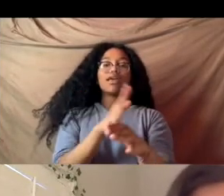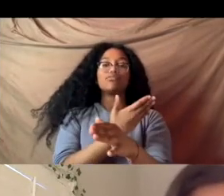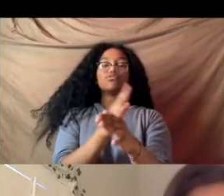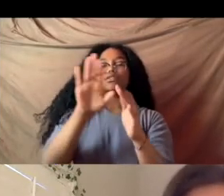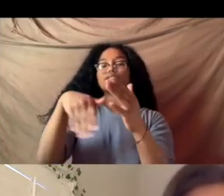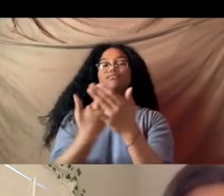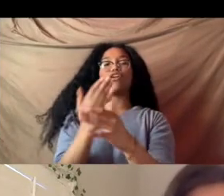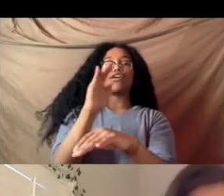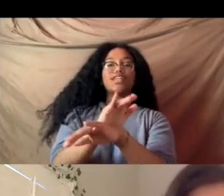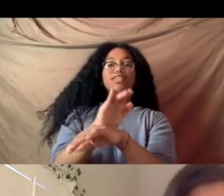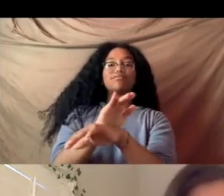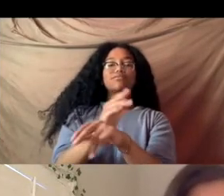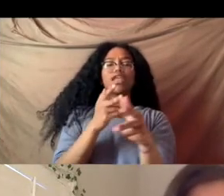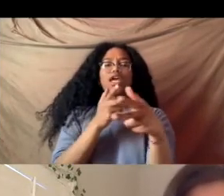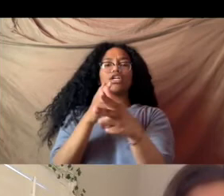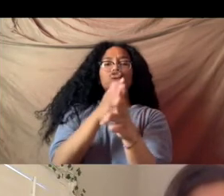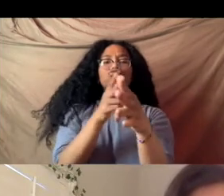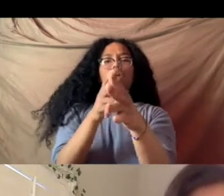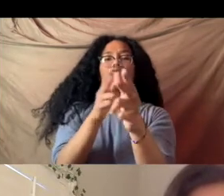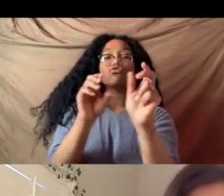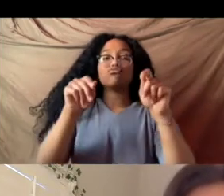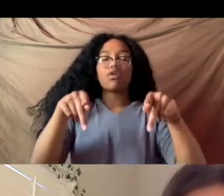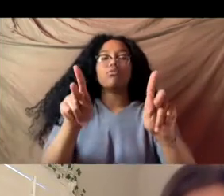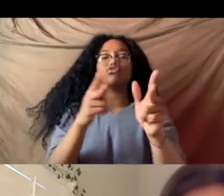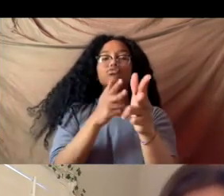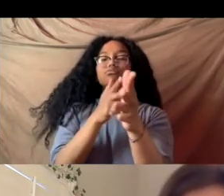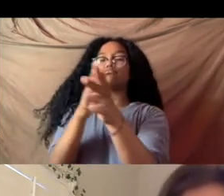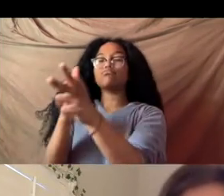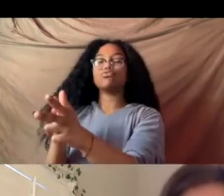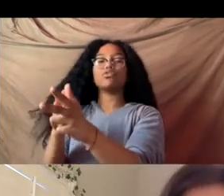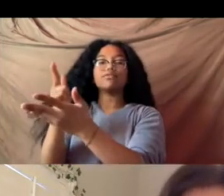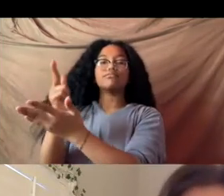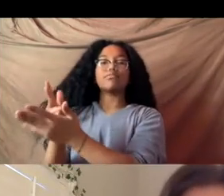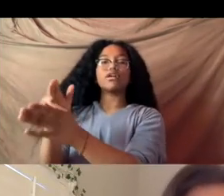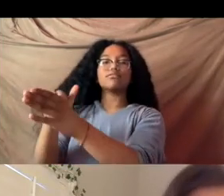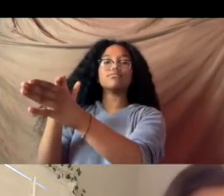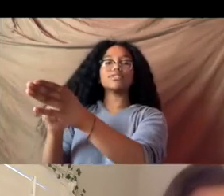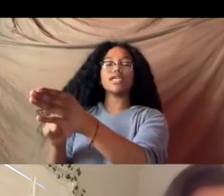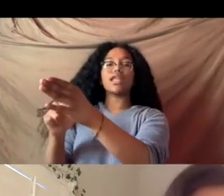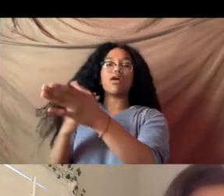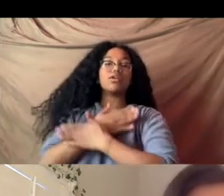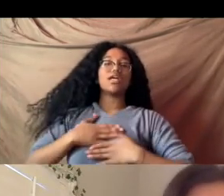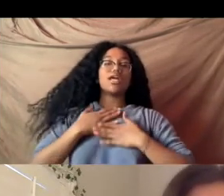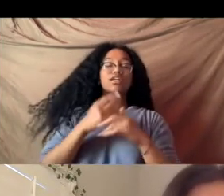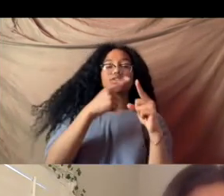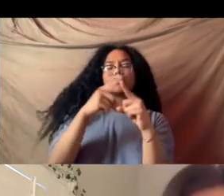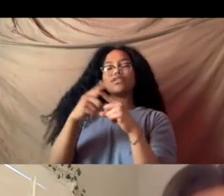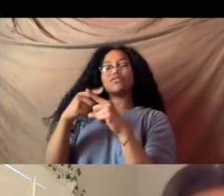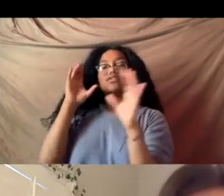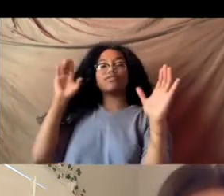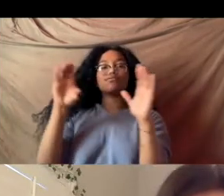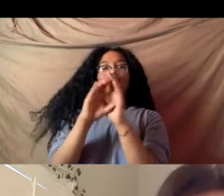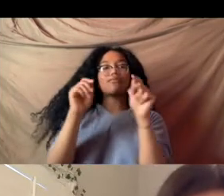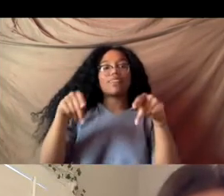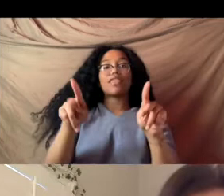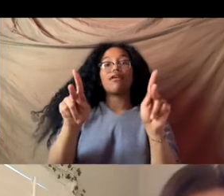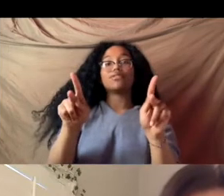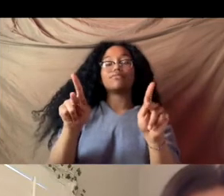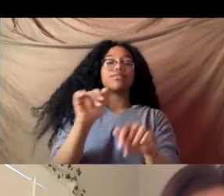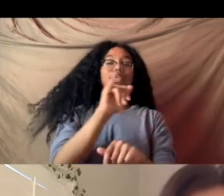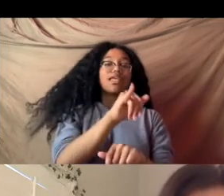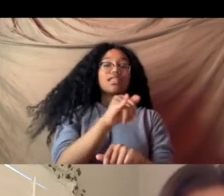playing all night and there will be an opportunity to pull over park and enjoy different photo opportunities